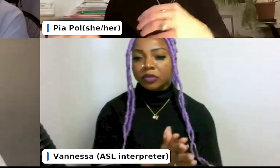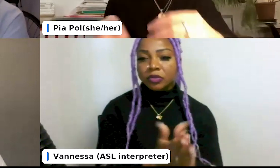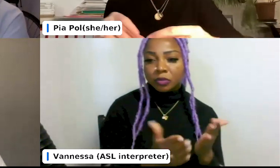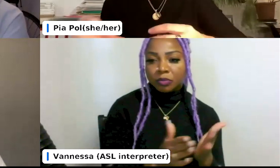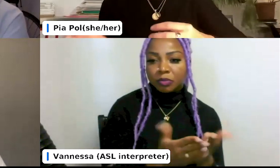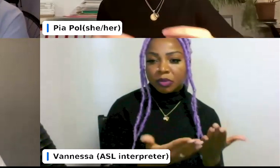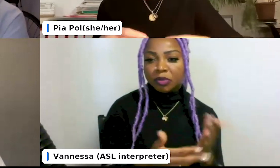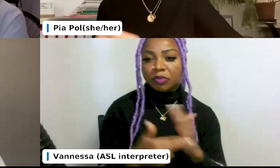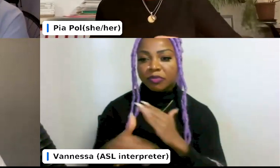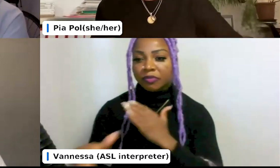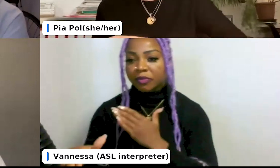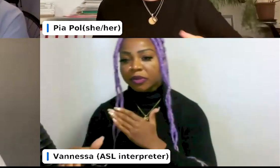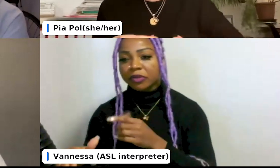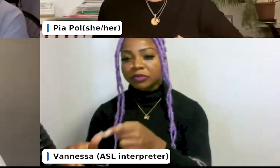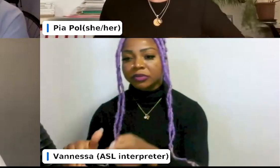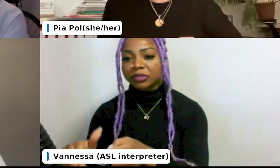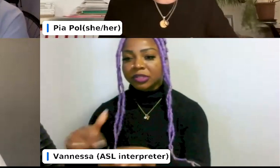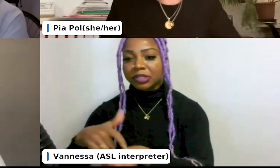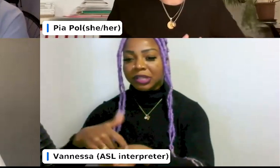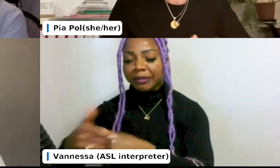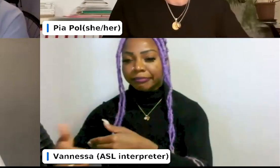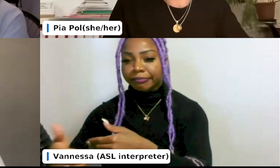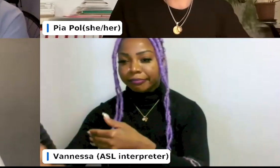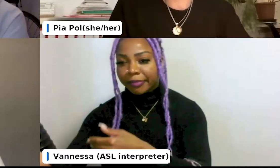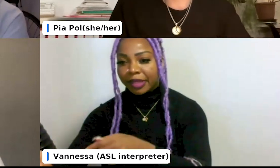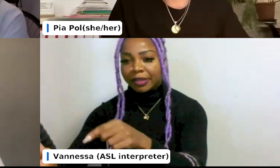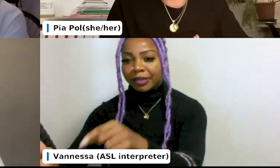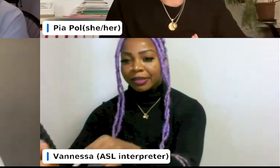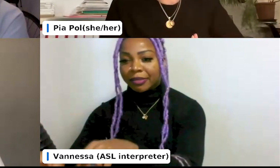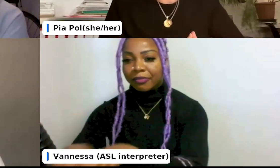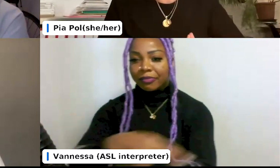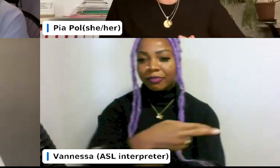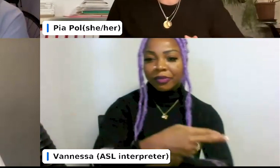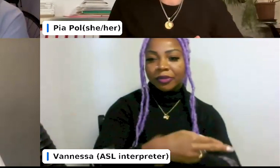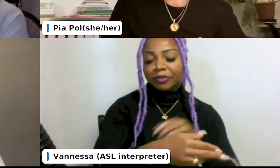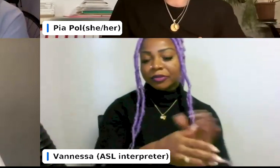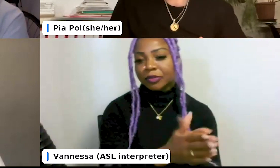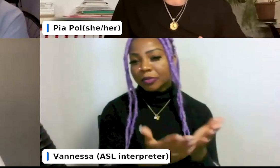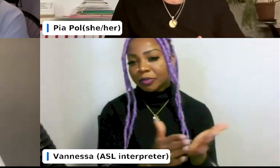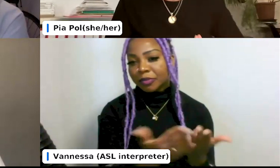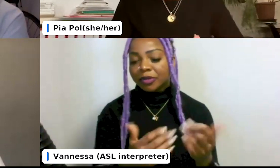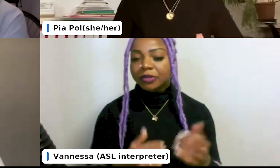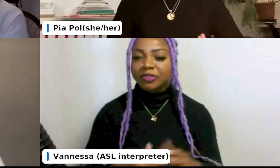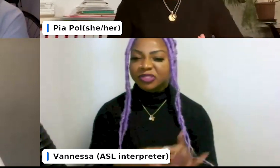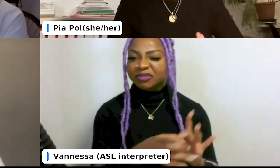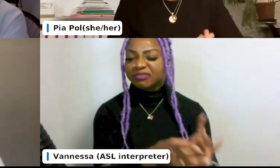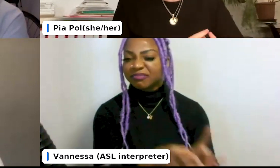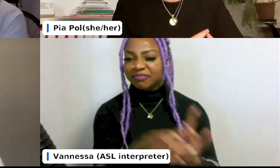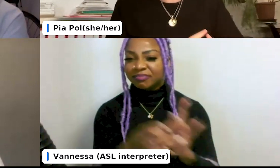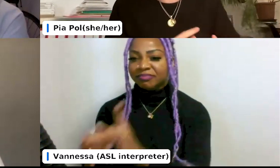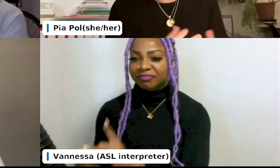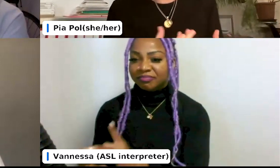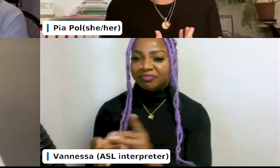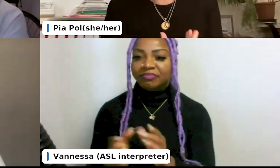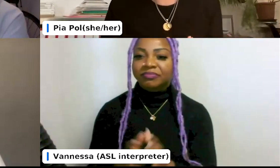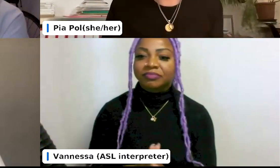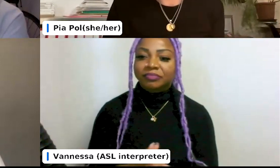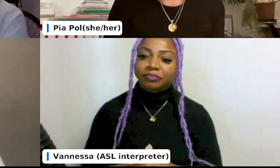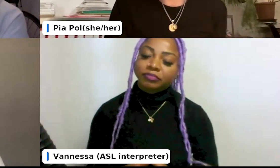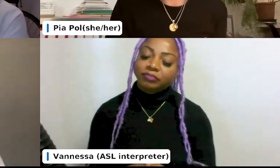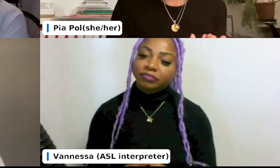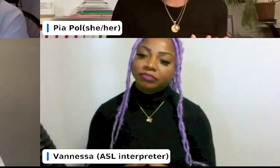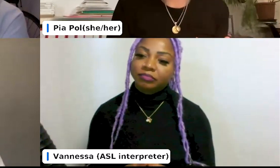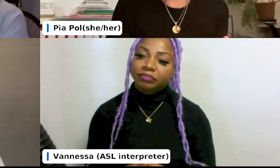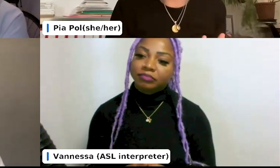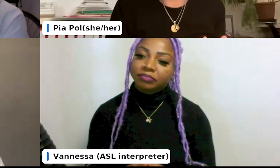timeline and vice versa. So there's an exchange between, um, the digital and the, and the paper, the paper book. And, and for